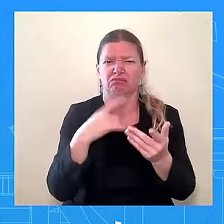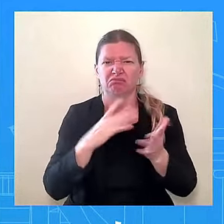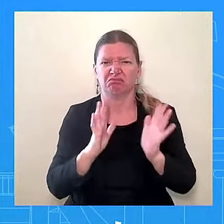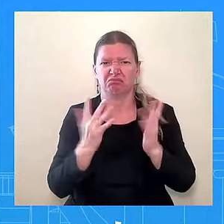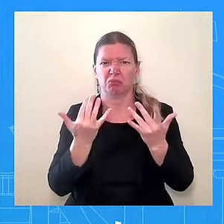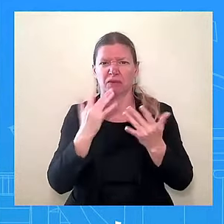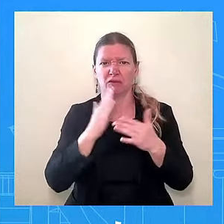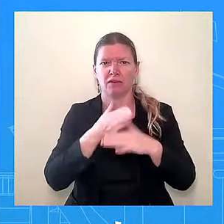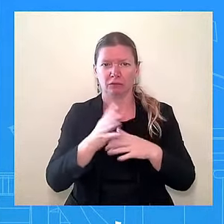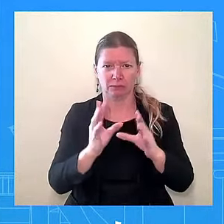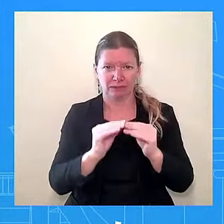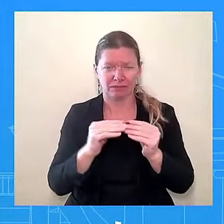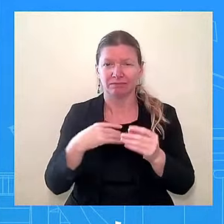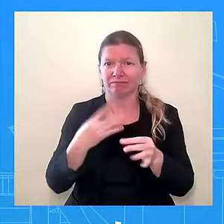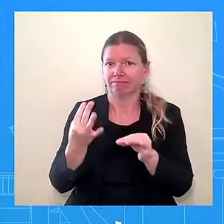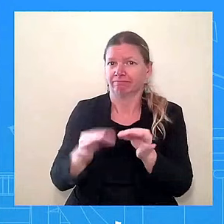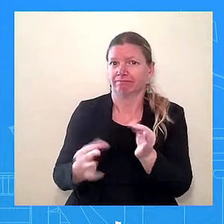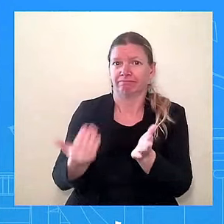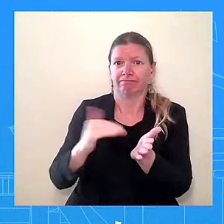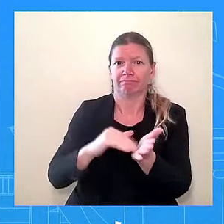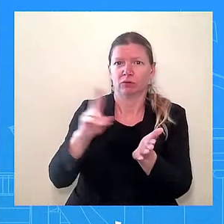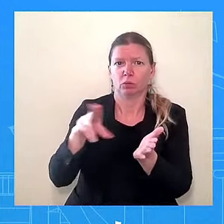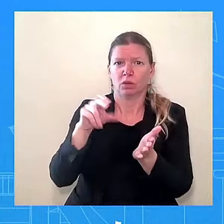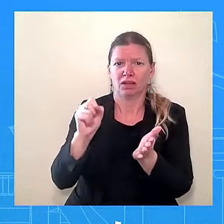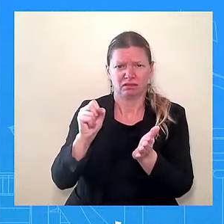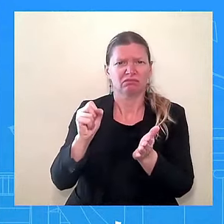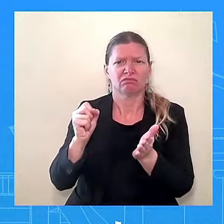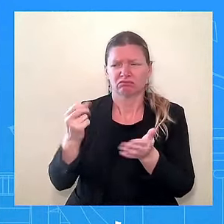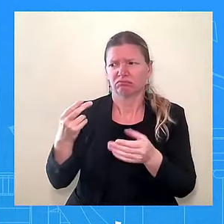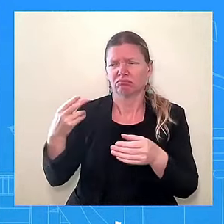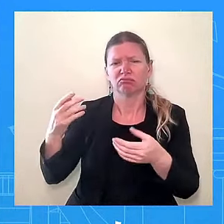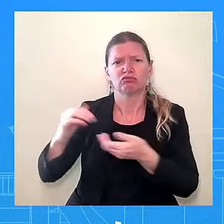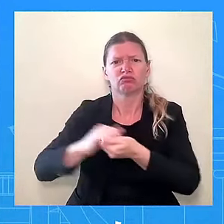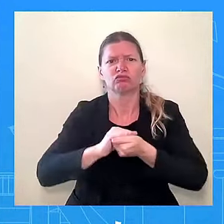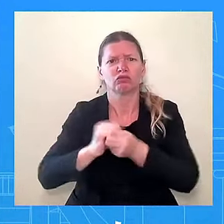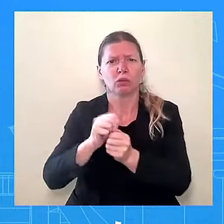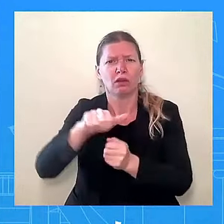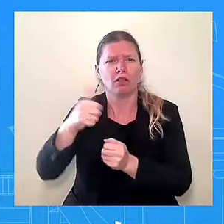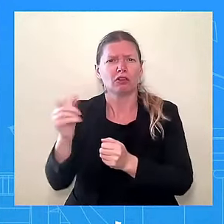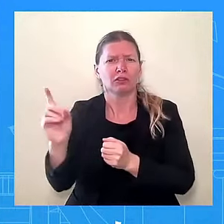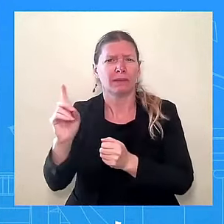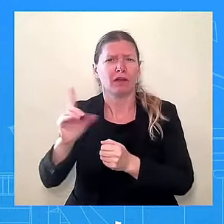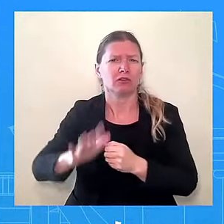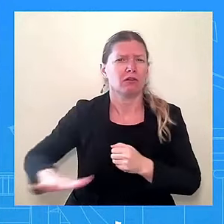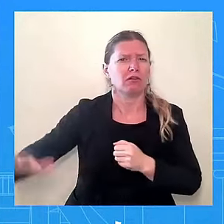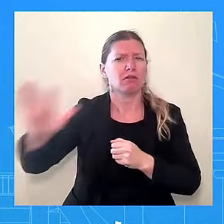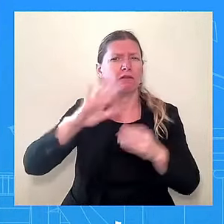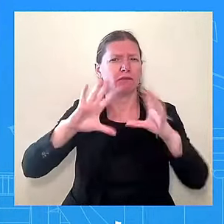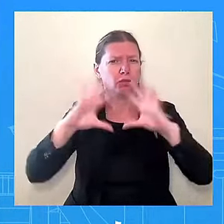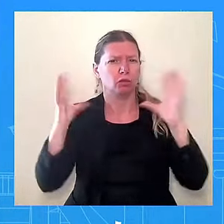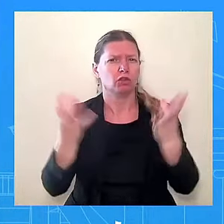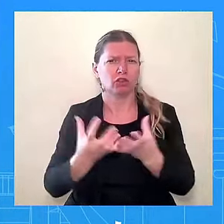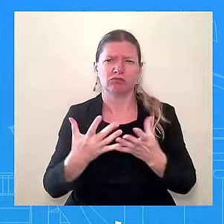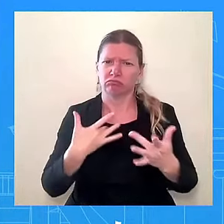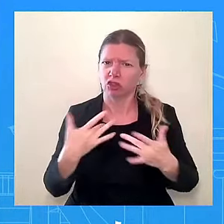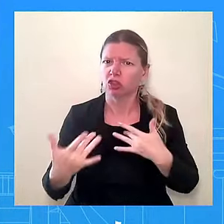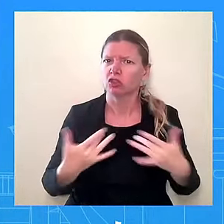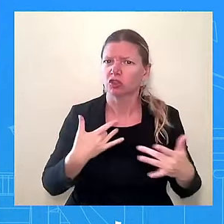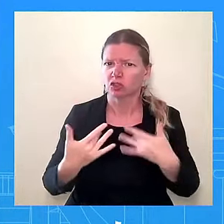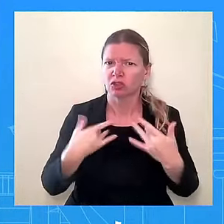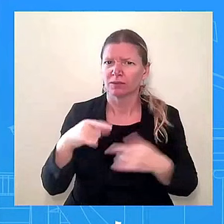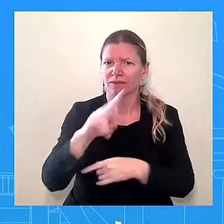norms. Now, as you all know, the Venezuelan people have taken to the streets to demand that their votes be counted. You can't very well blame them for that.